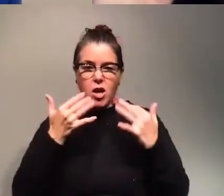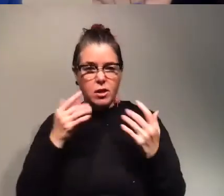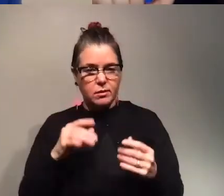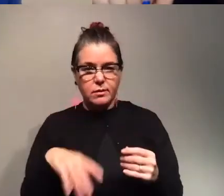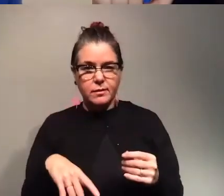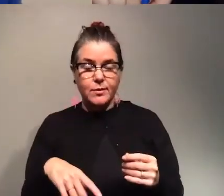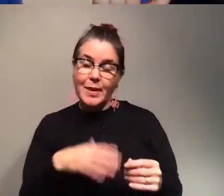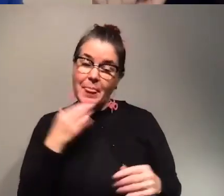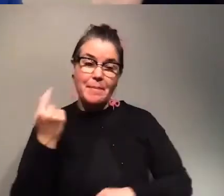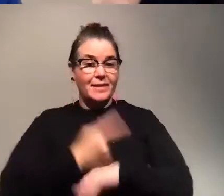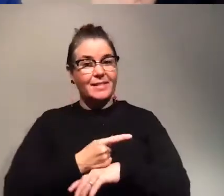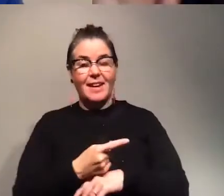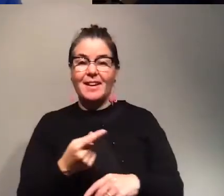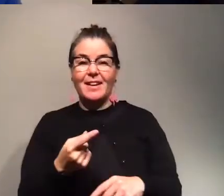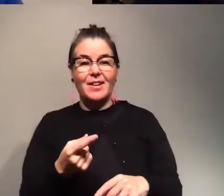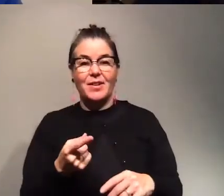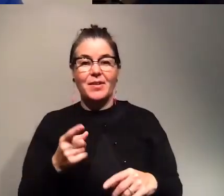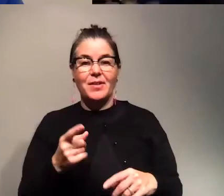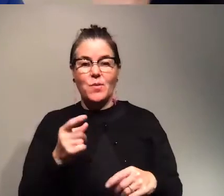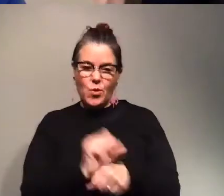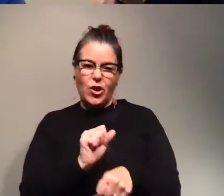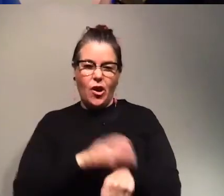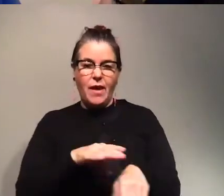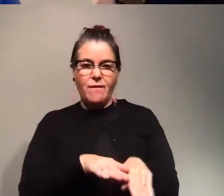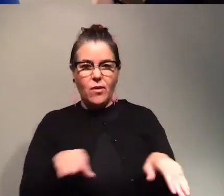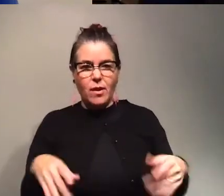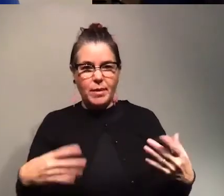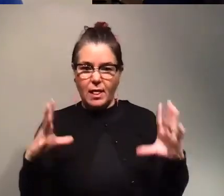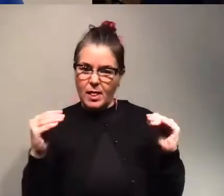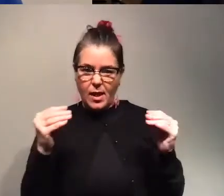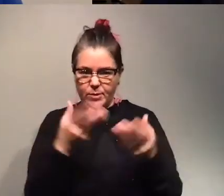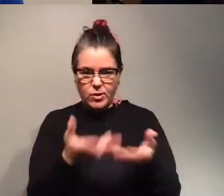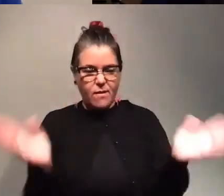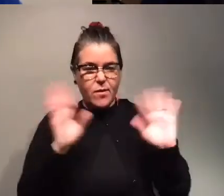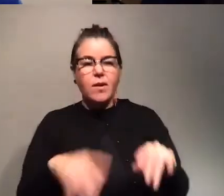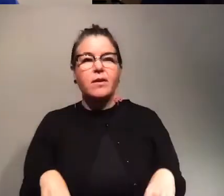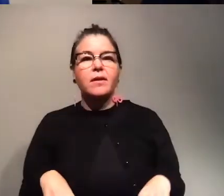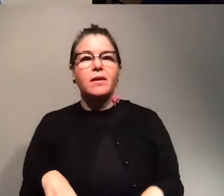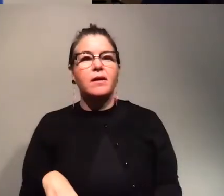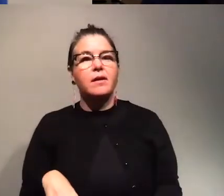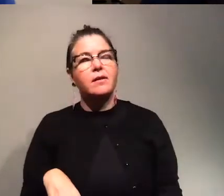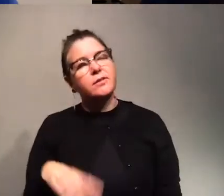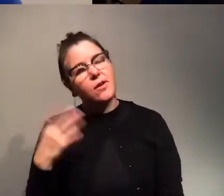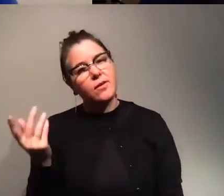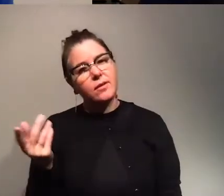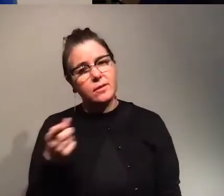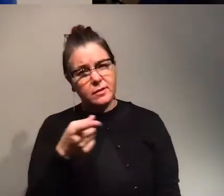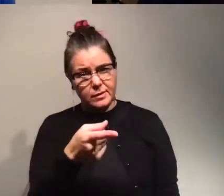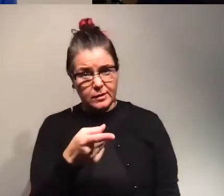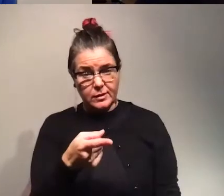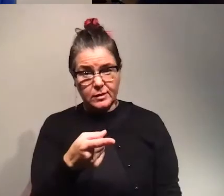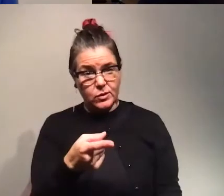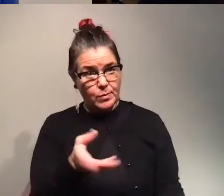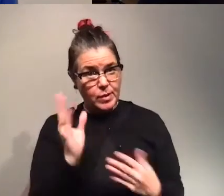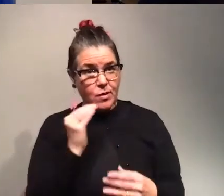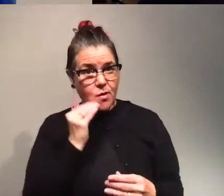the best day of uh living working on that floor because it was just like lobster everywhere so yeah do you get to take